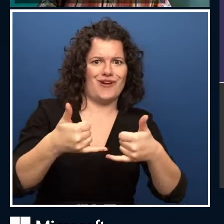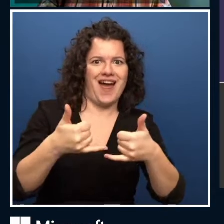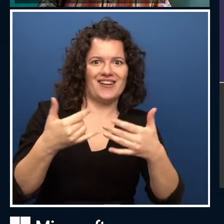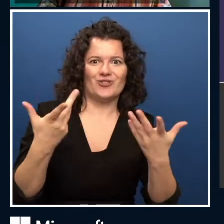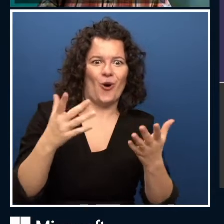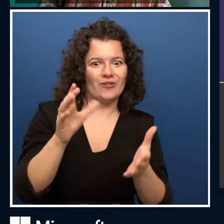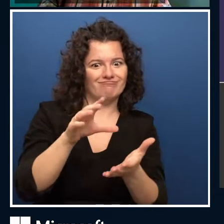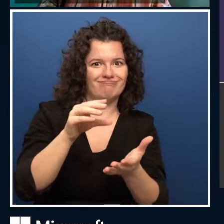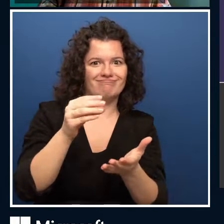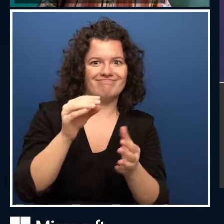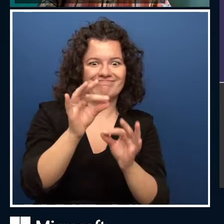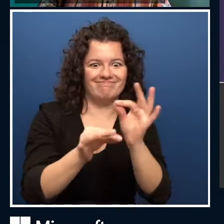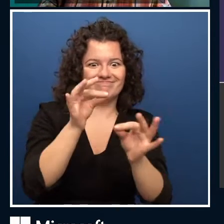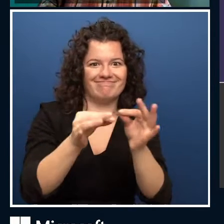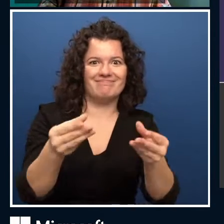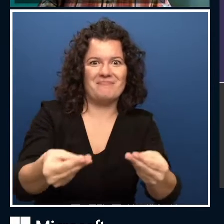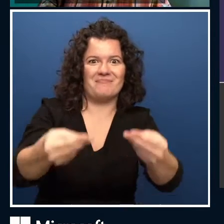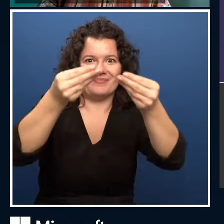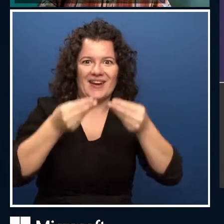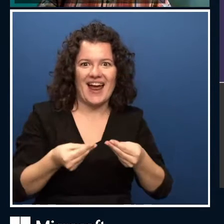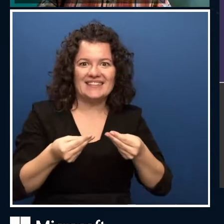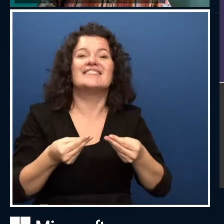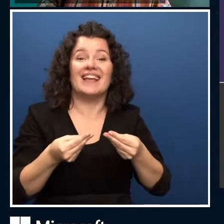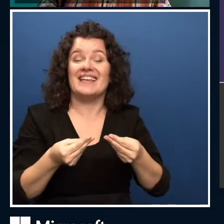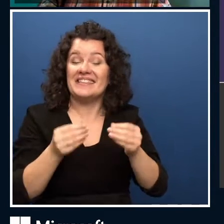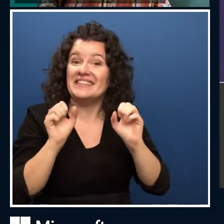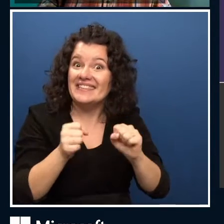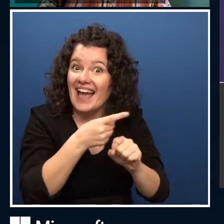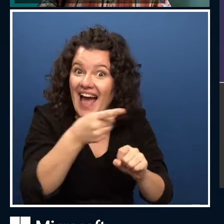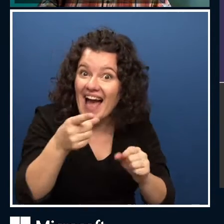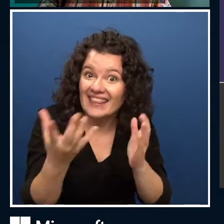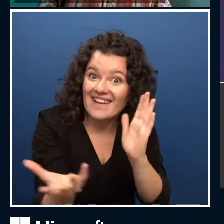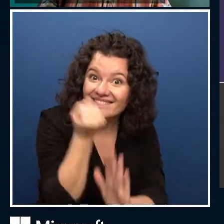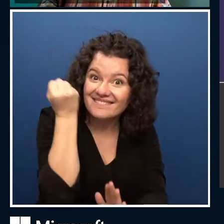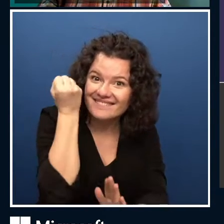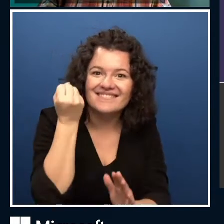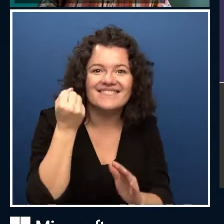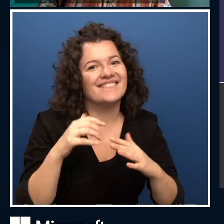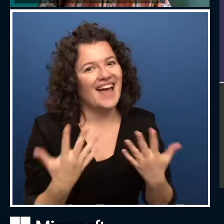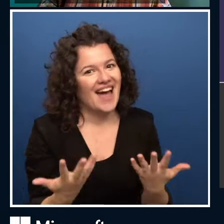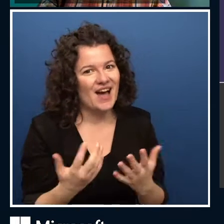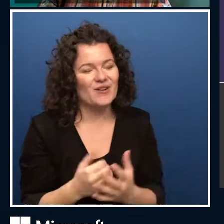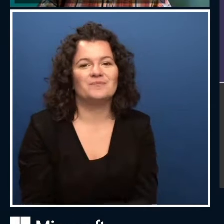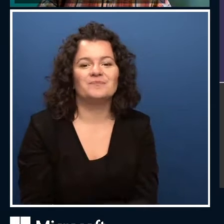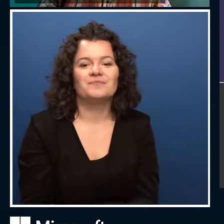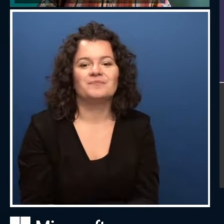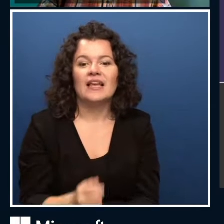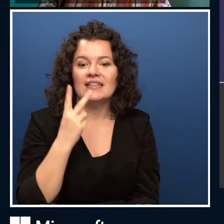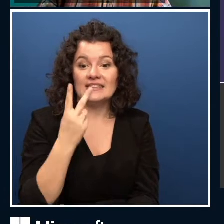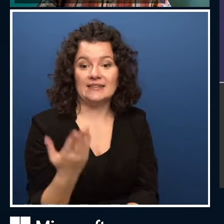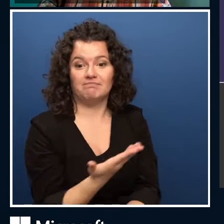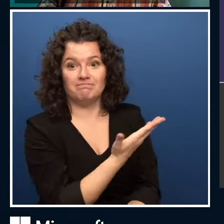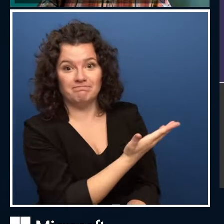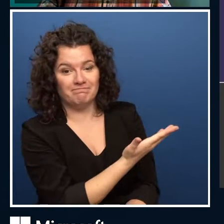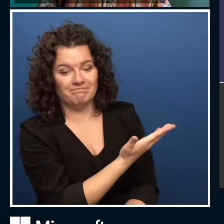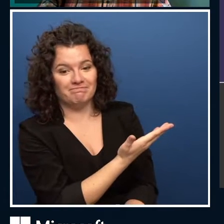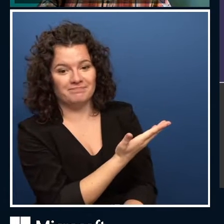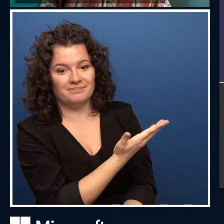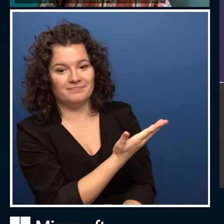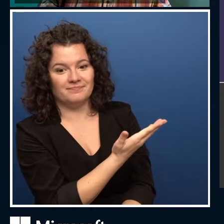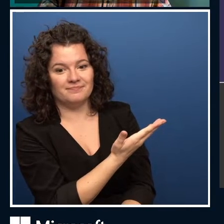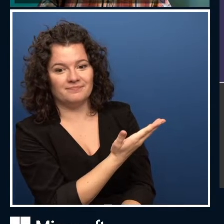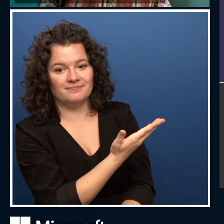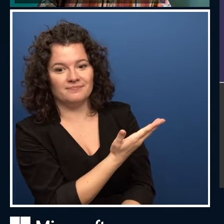we've been offered some full bags of conference swag should you take part in our Cloud